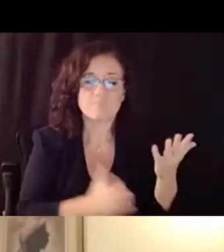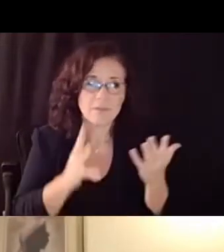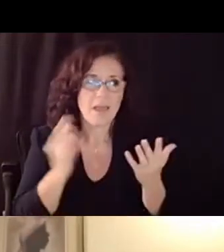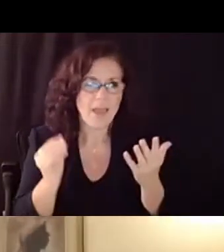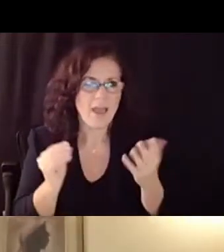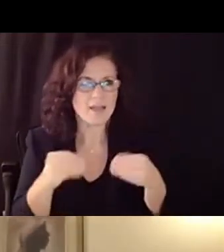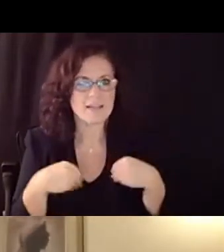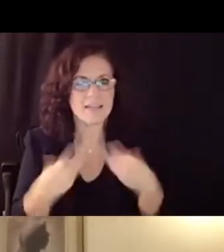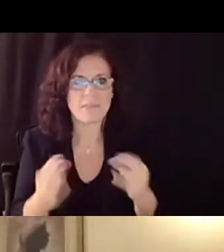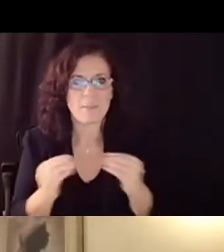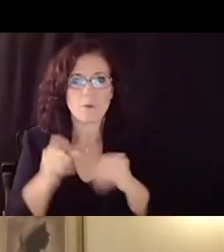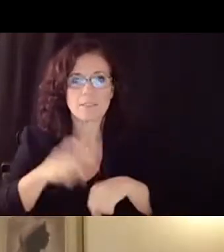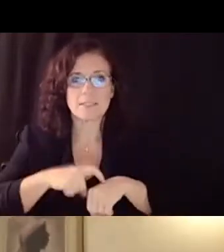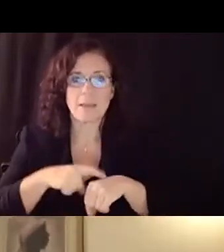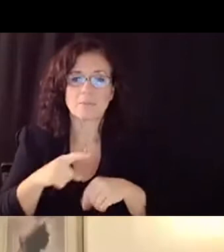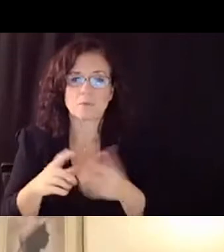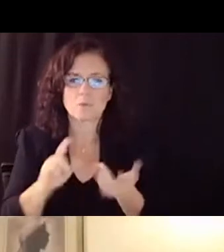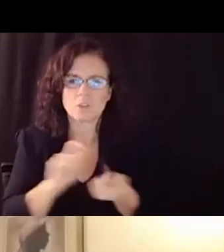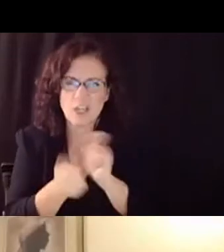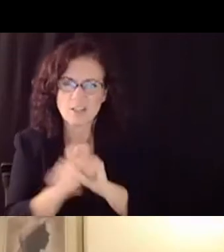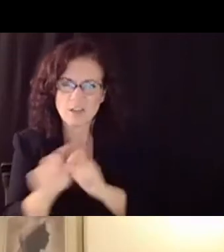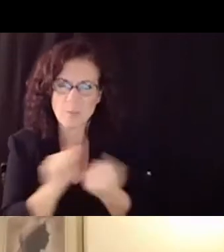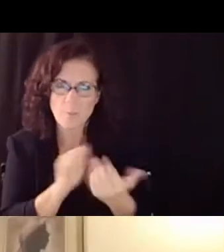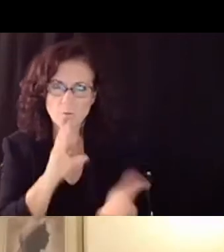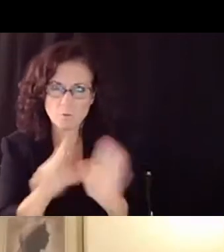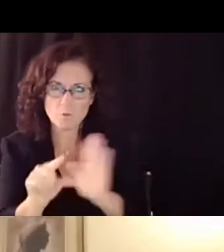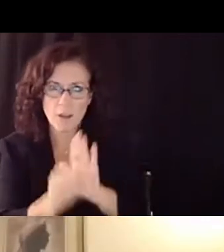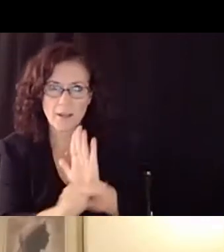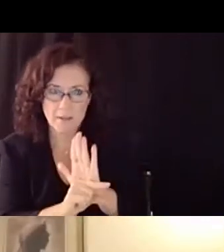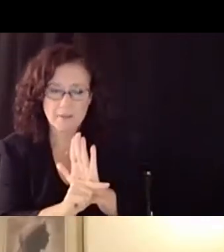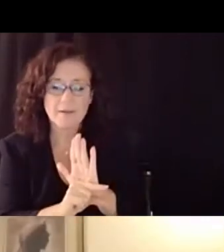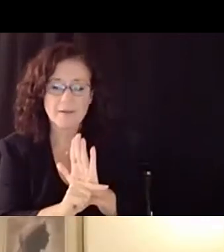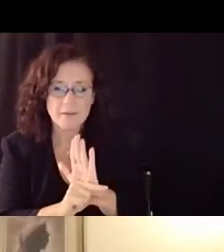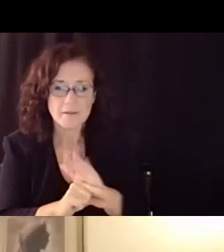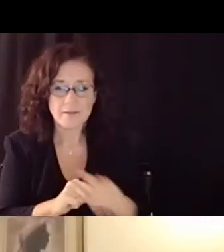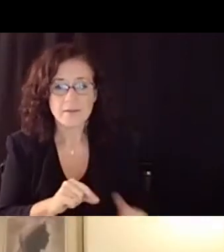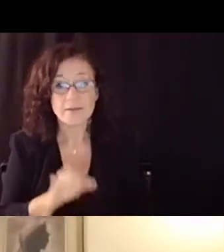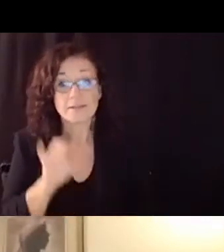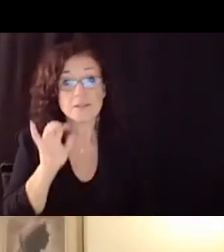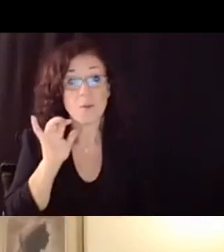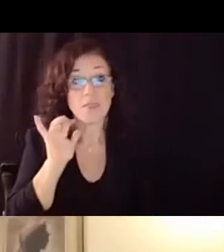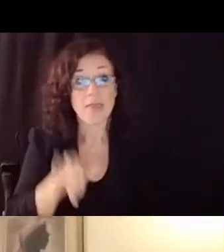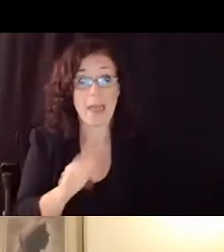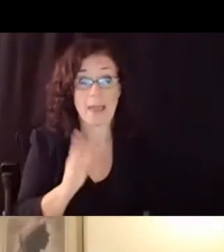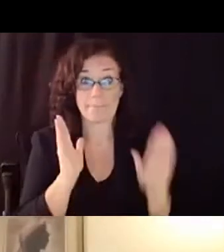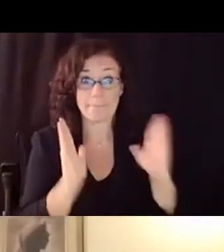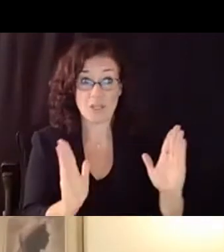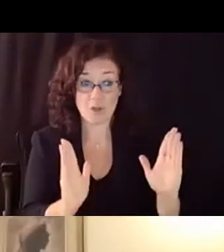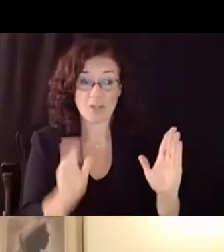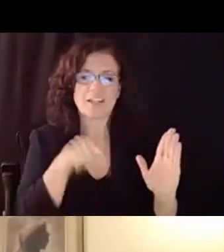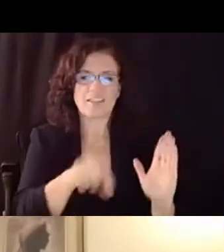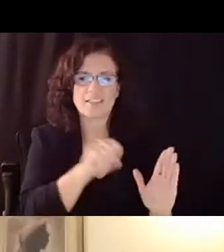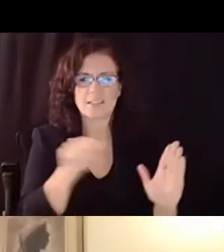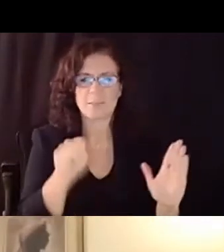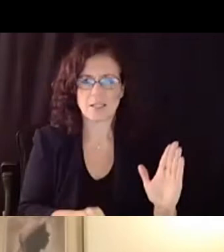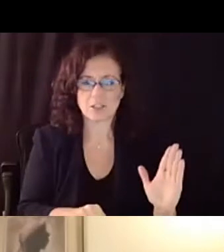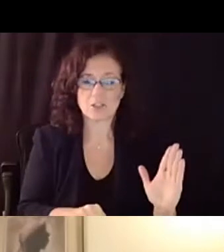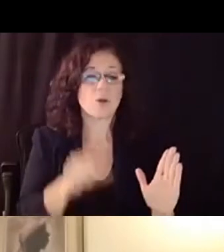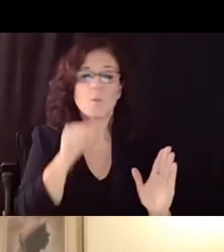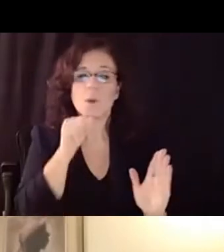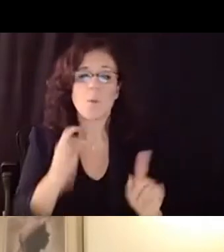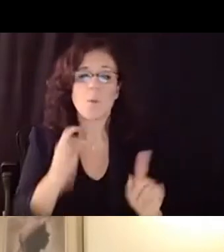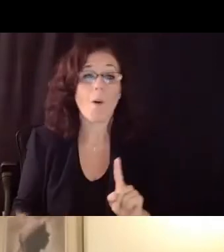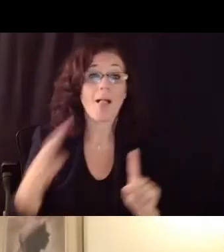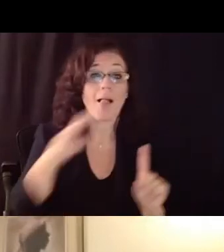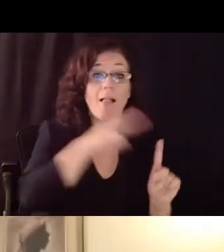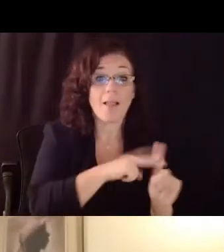so it would be for this marking period which is this semester it's not about being applied retroactively to what we would call the